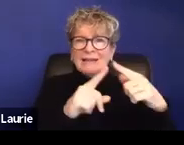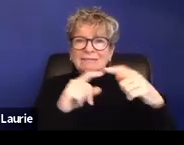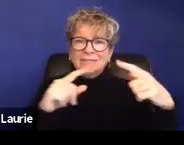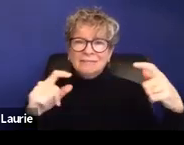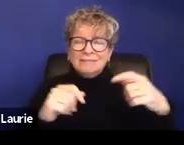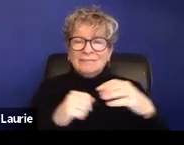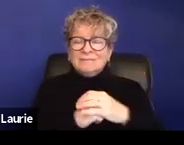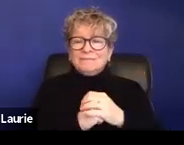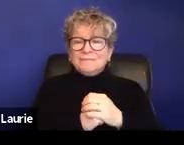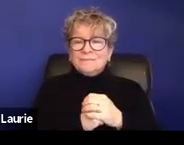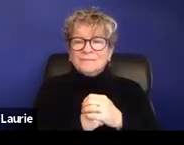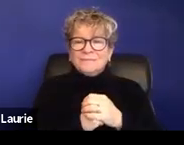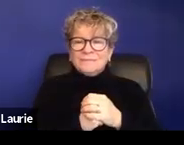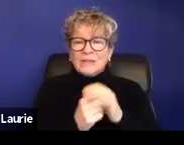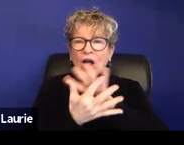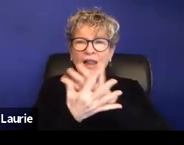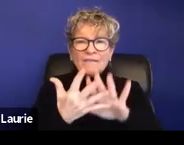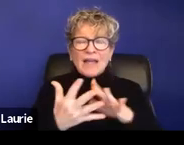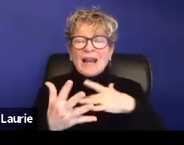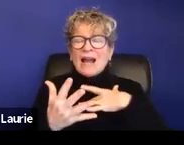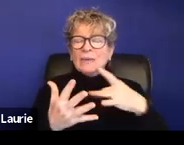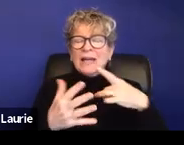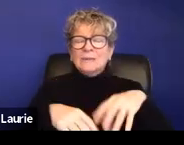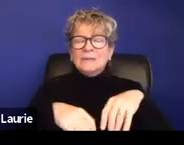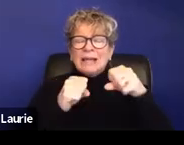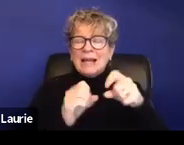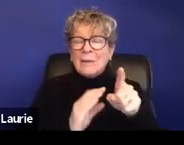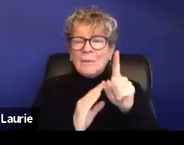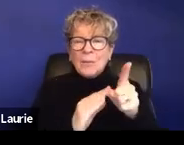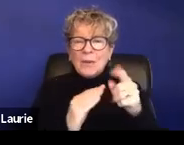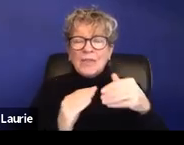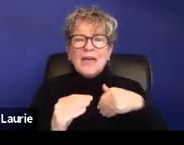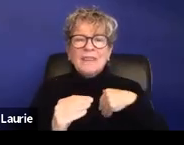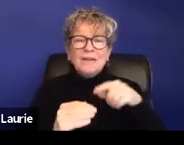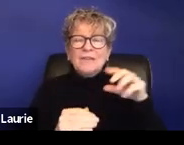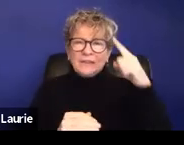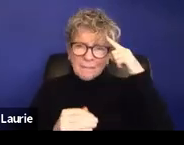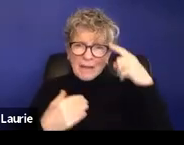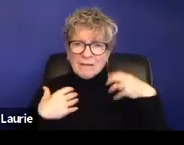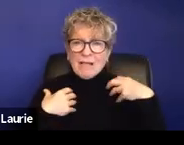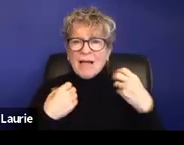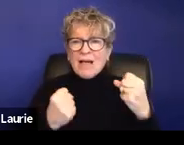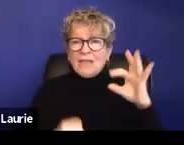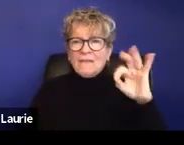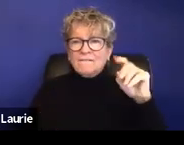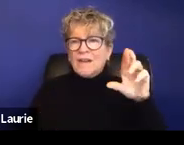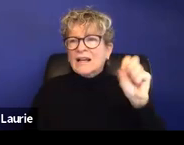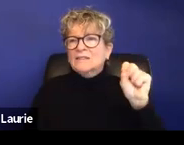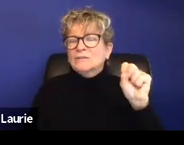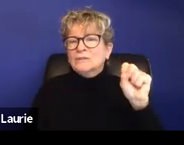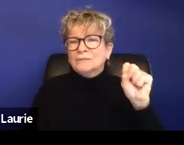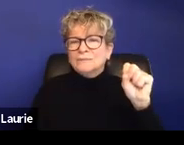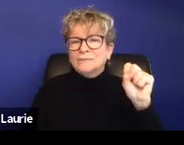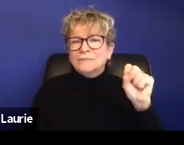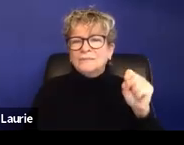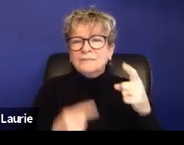I wanted to take a moment to acknowledge that there are these mental health factors. Um, even with, when we're